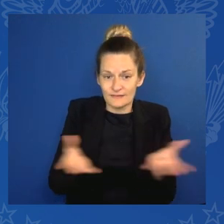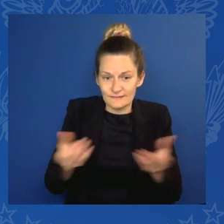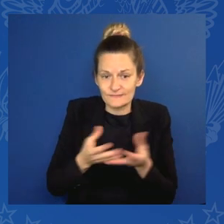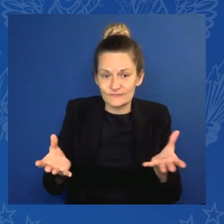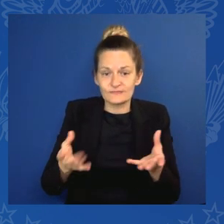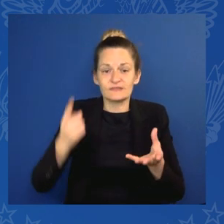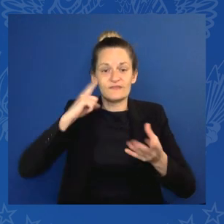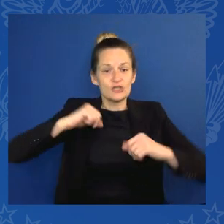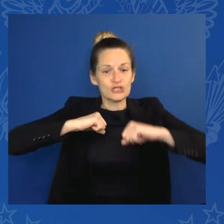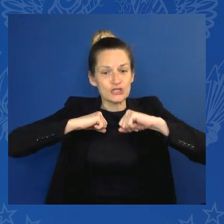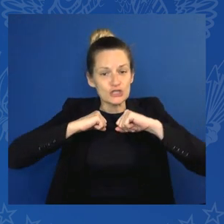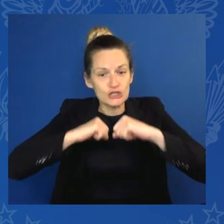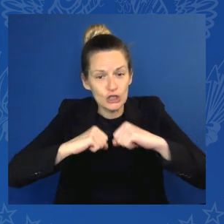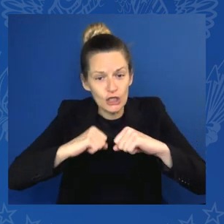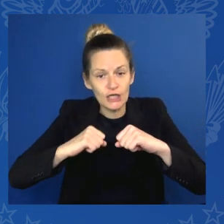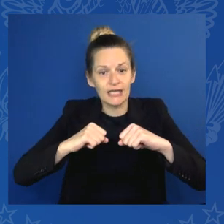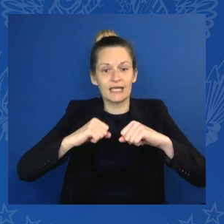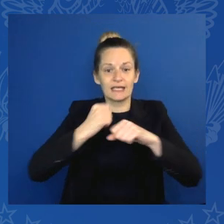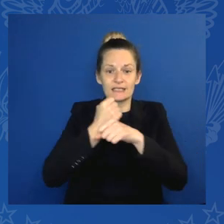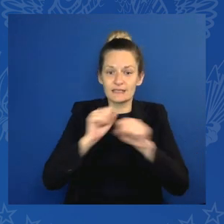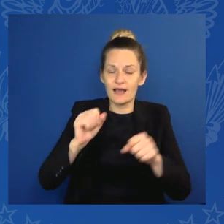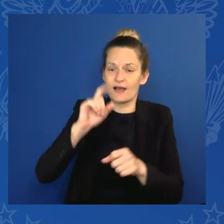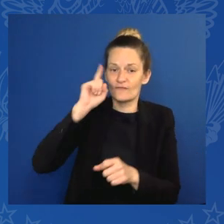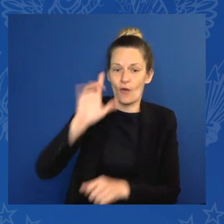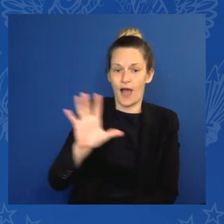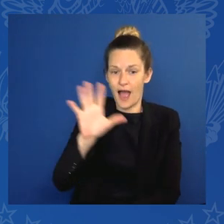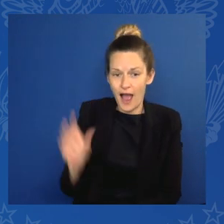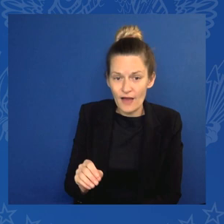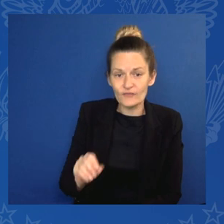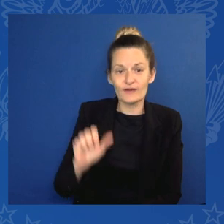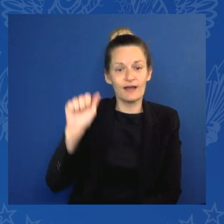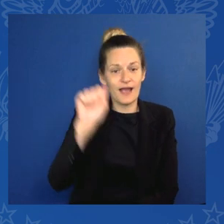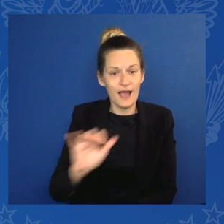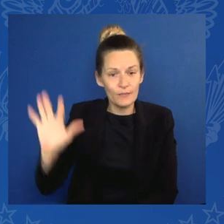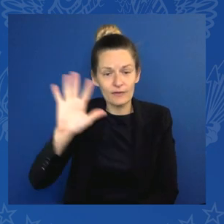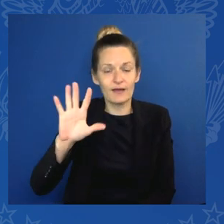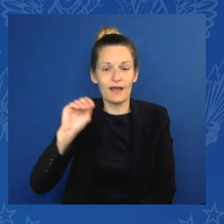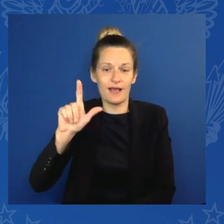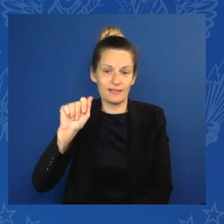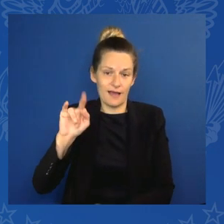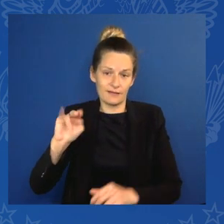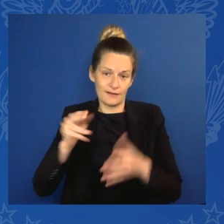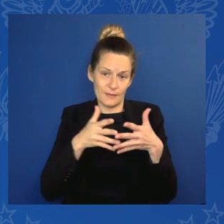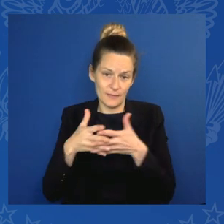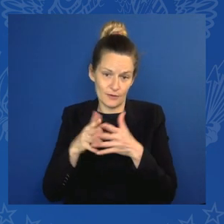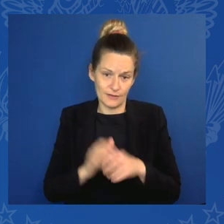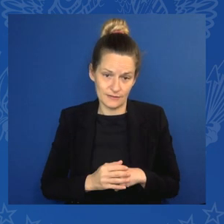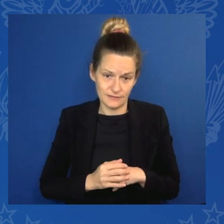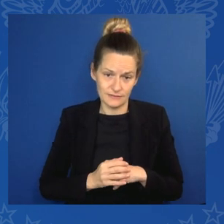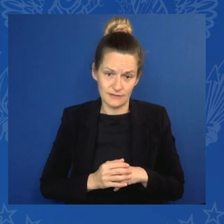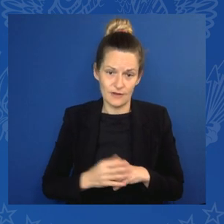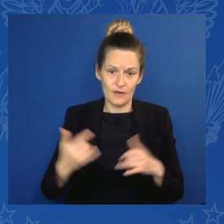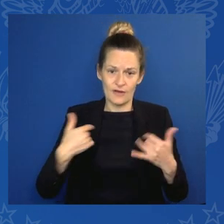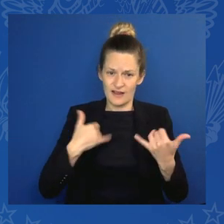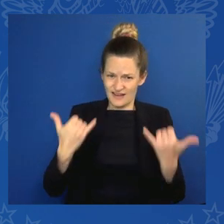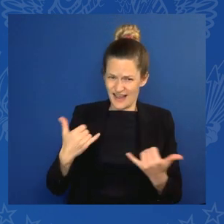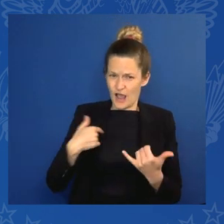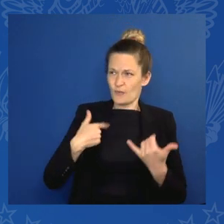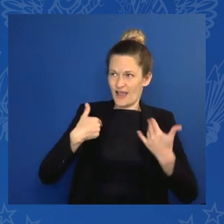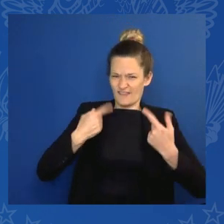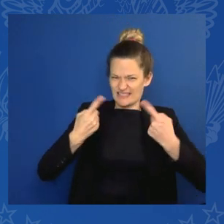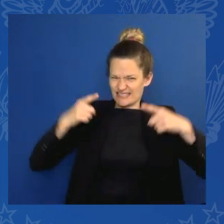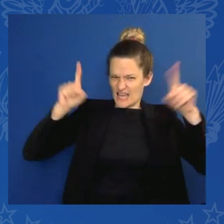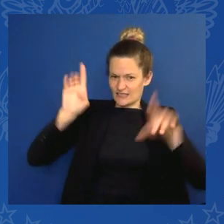America. And the U.S. government also supported the successful bid by an American company, Subcom, for a